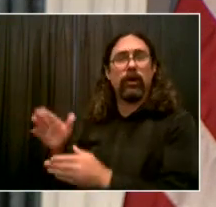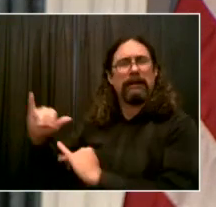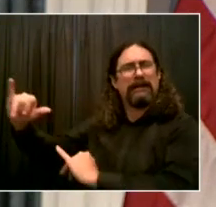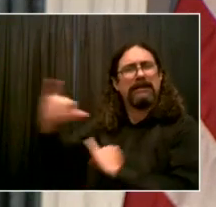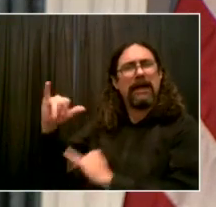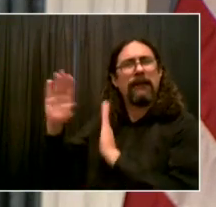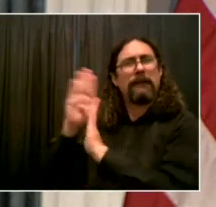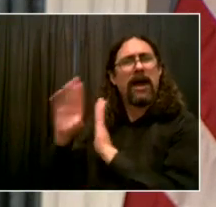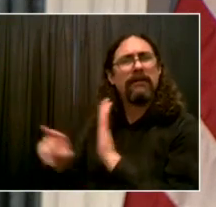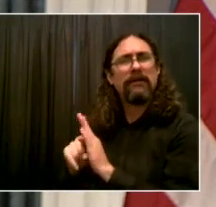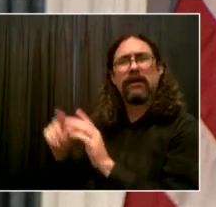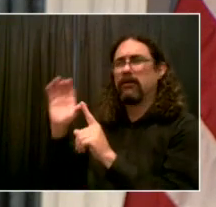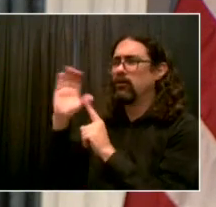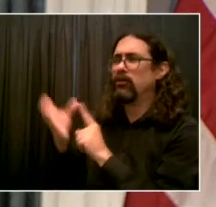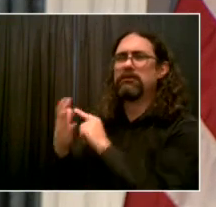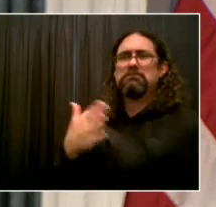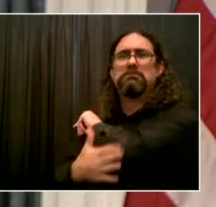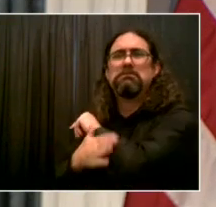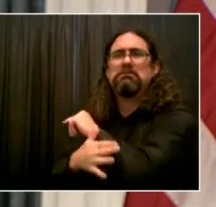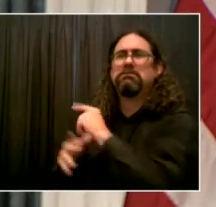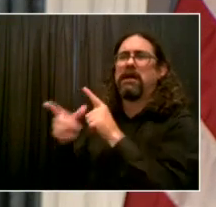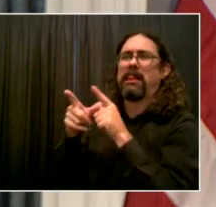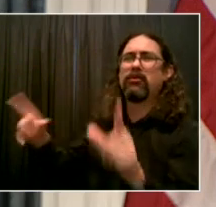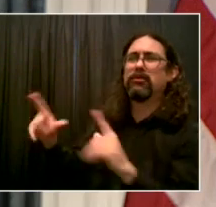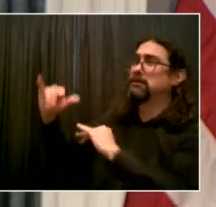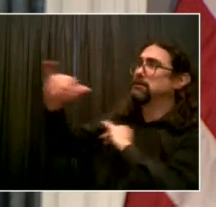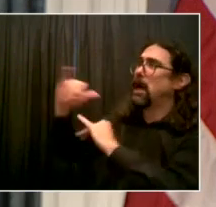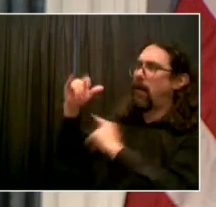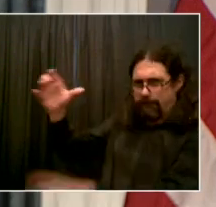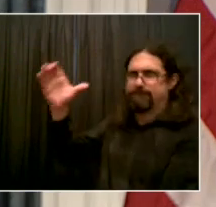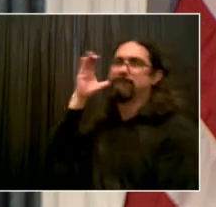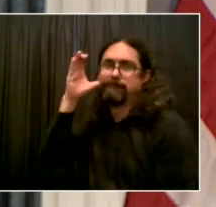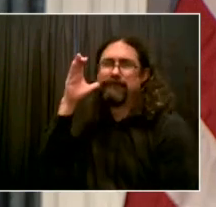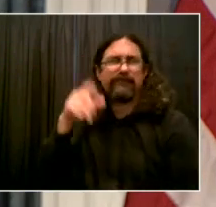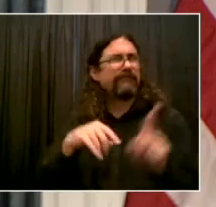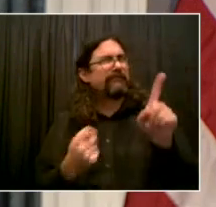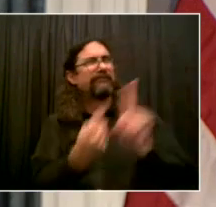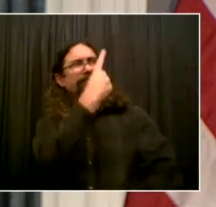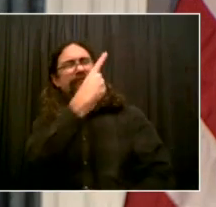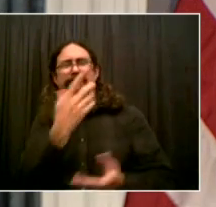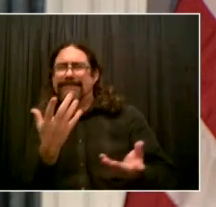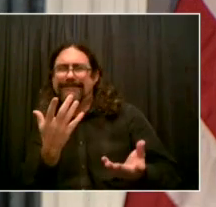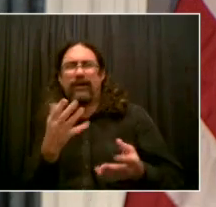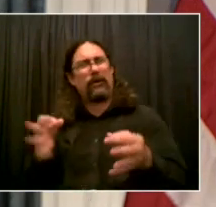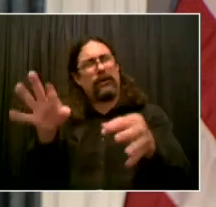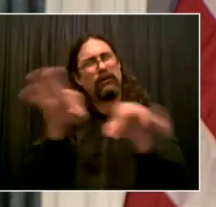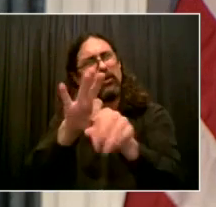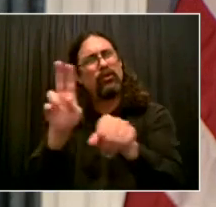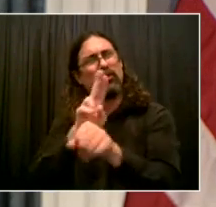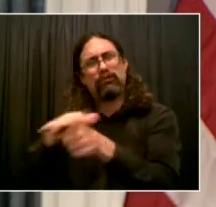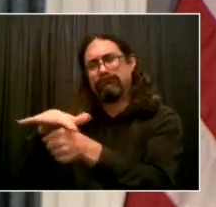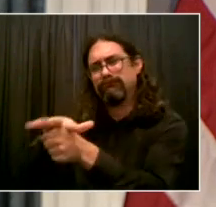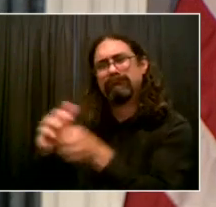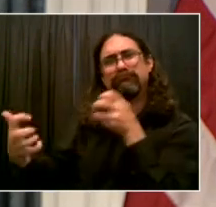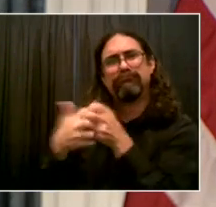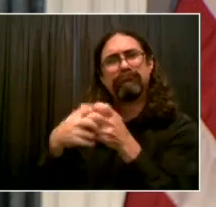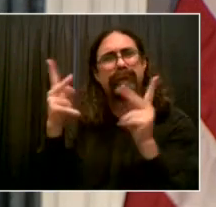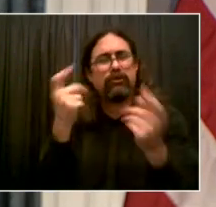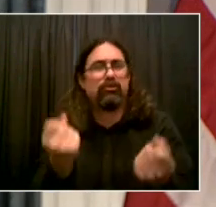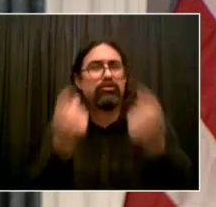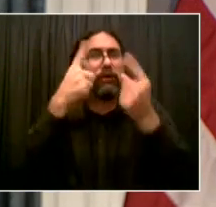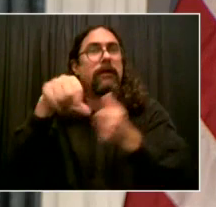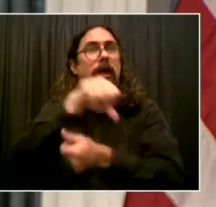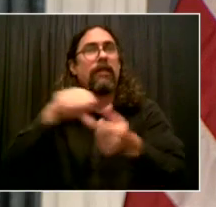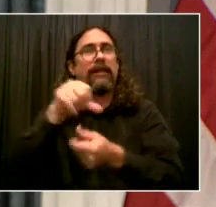the Public Health Corps, linking residents to clinical and social services. They will help more people get vaccinated, counsel